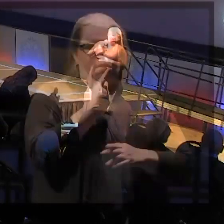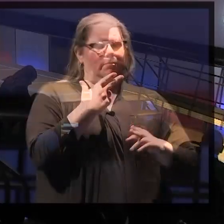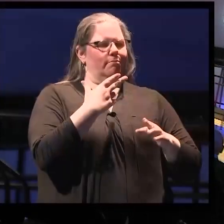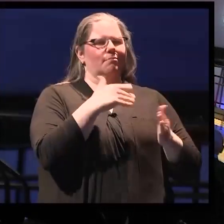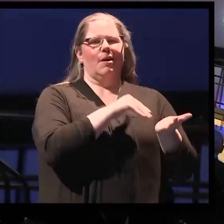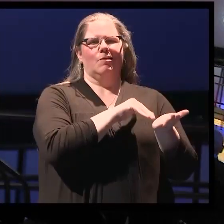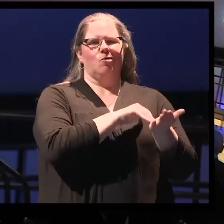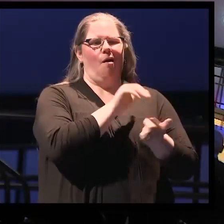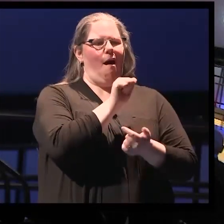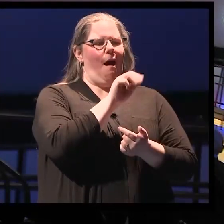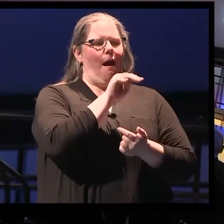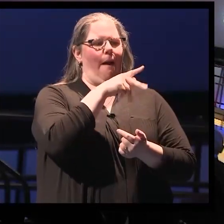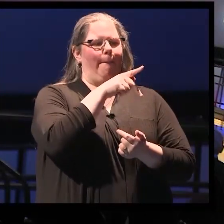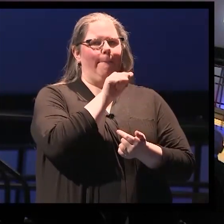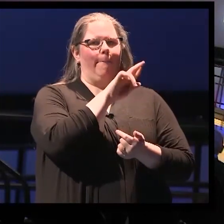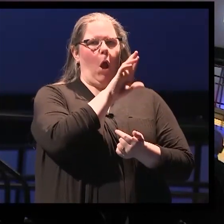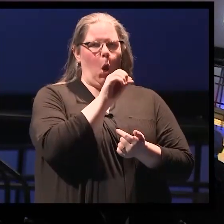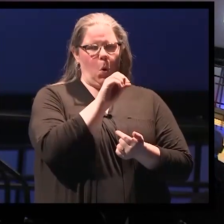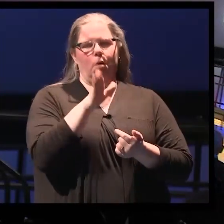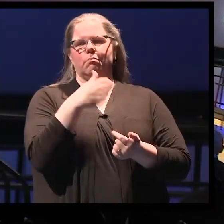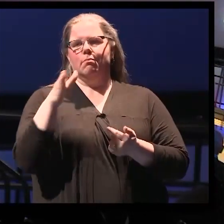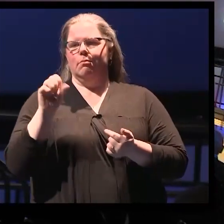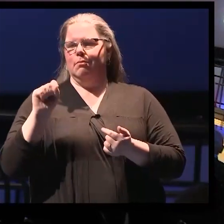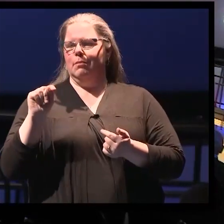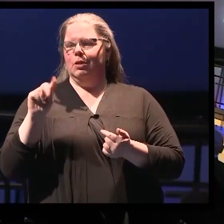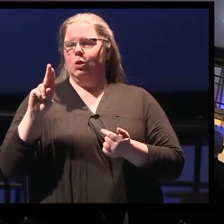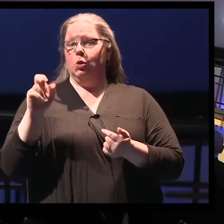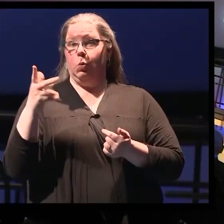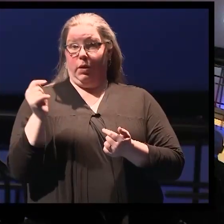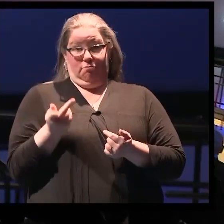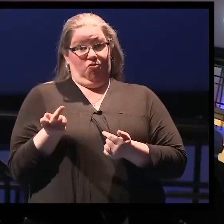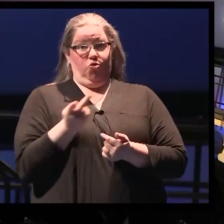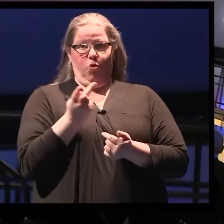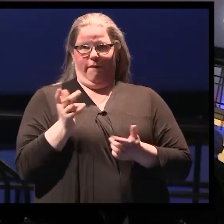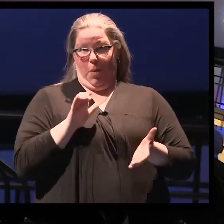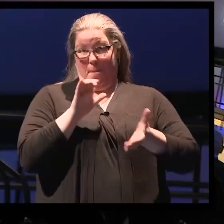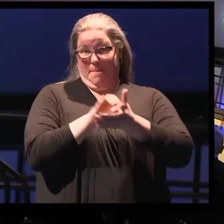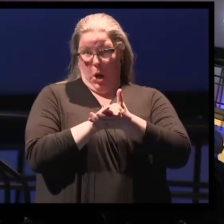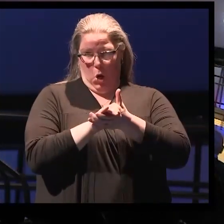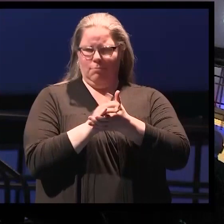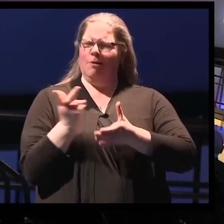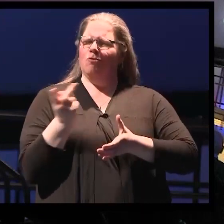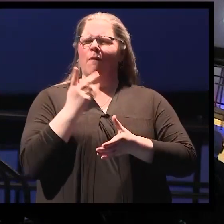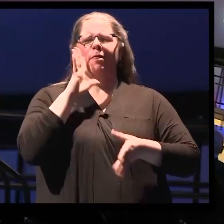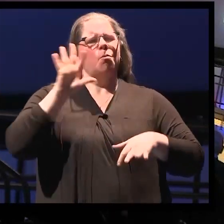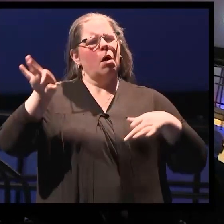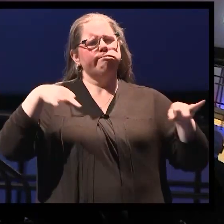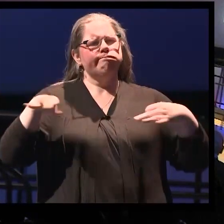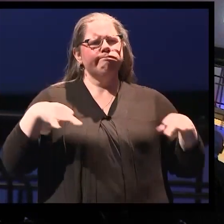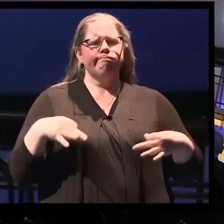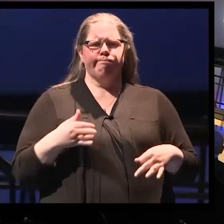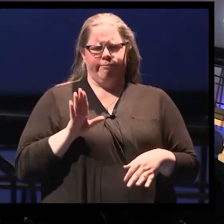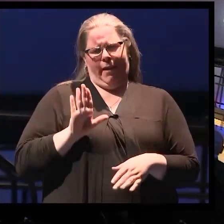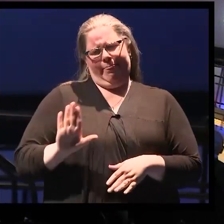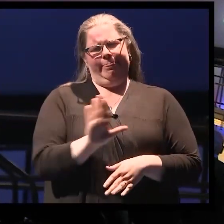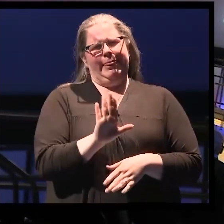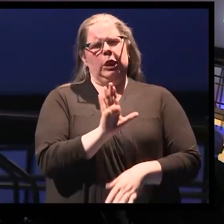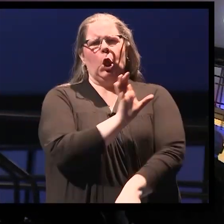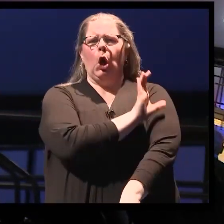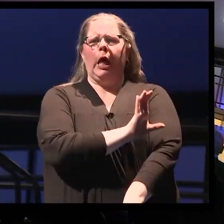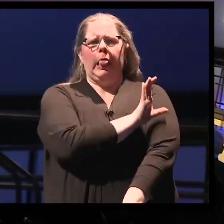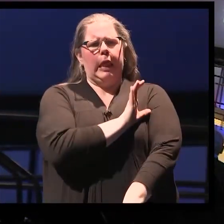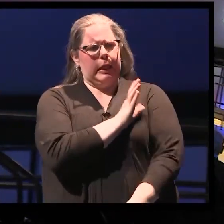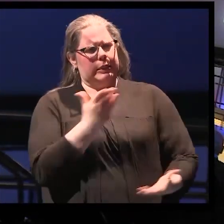this married duo will share a window into cases they see in their clinic and describe some of the tools they use to help patients in their Sudbury